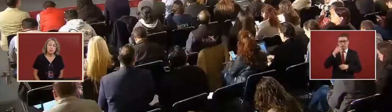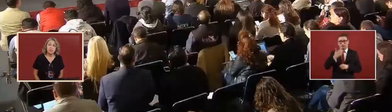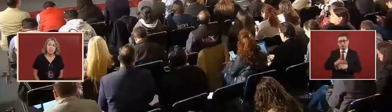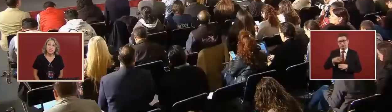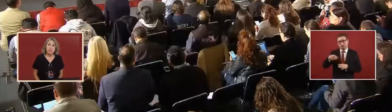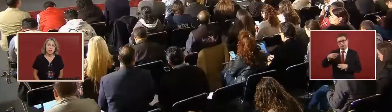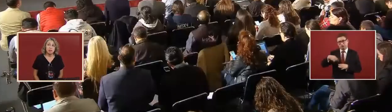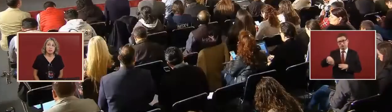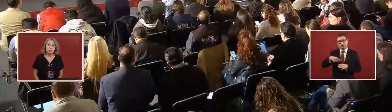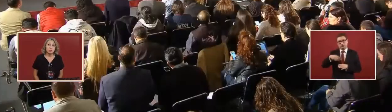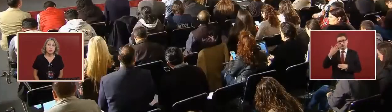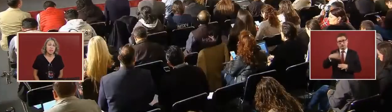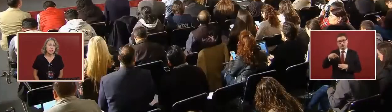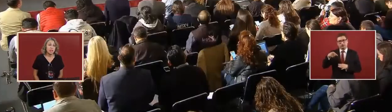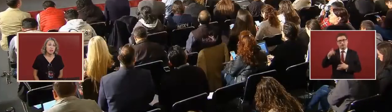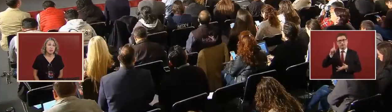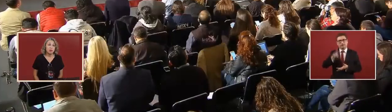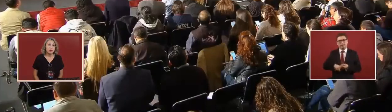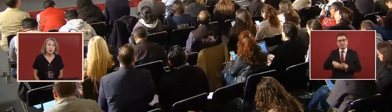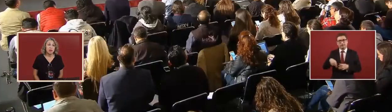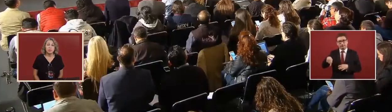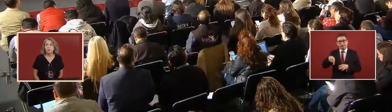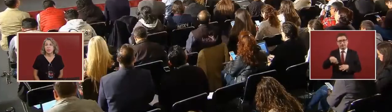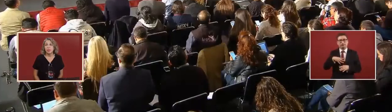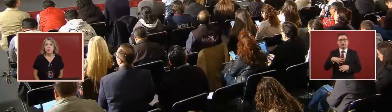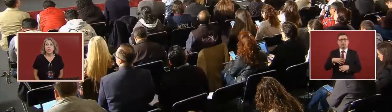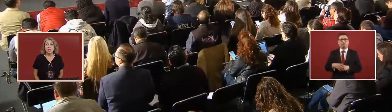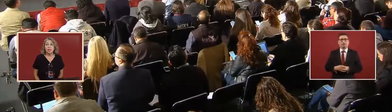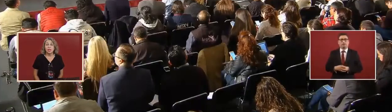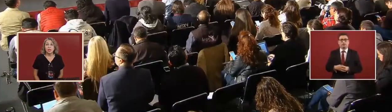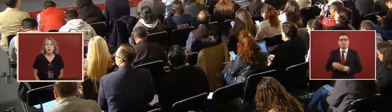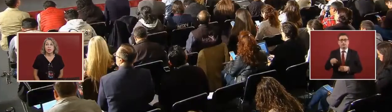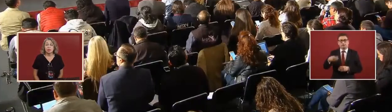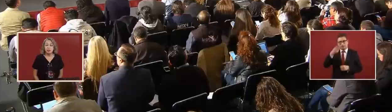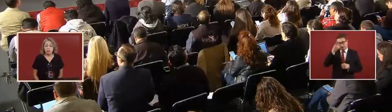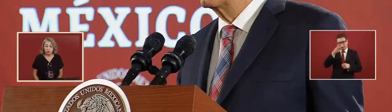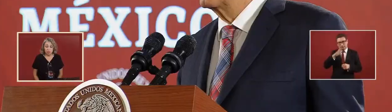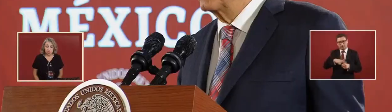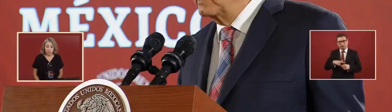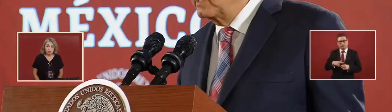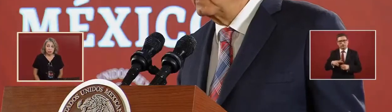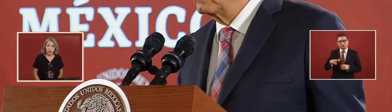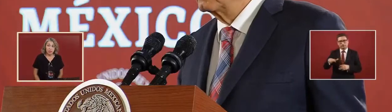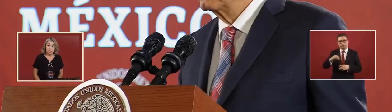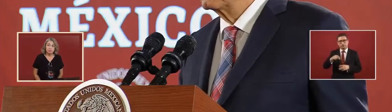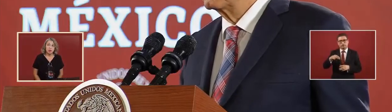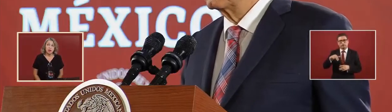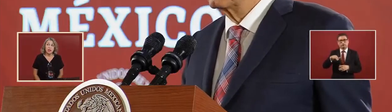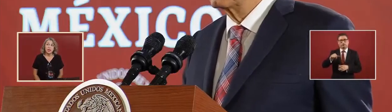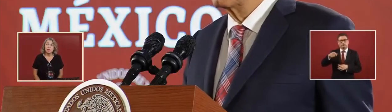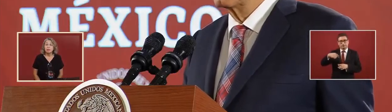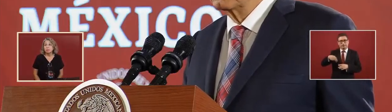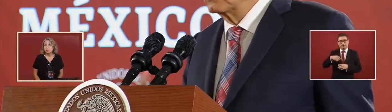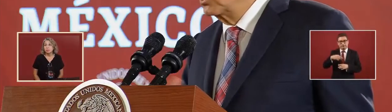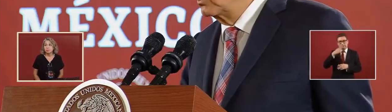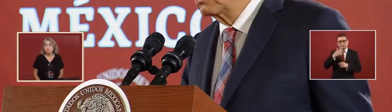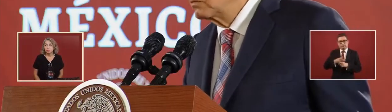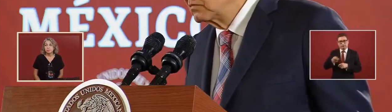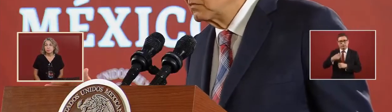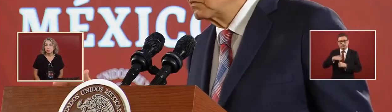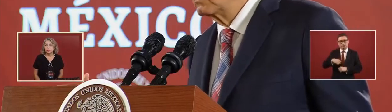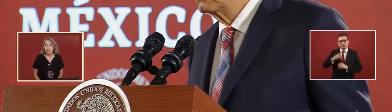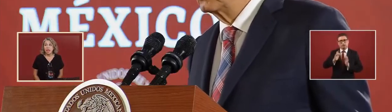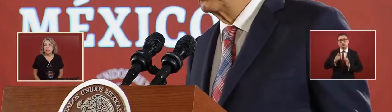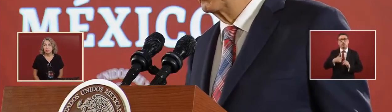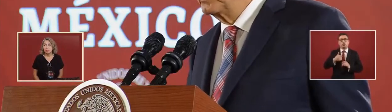ones that direct Moderna. I am. I do